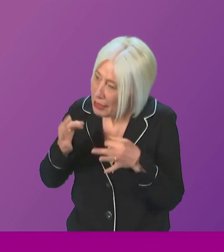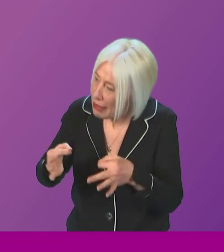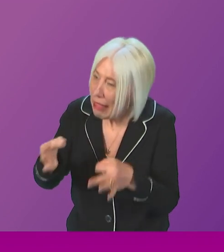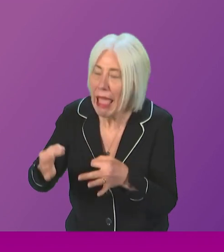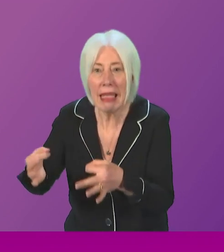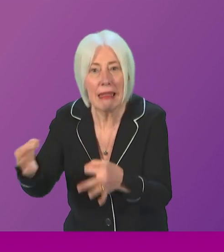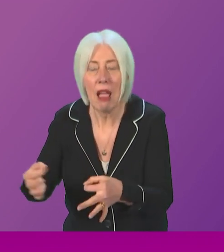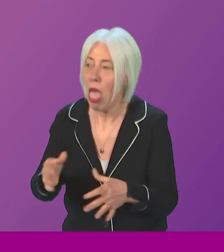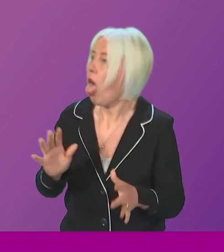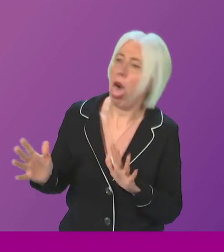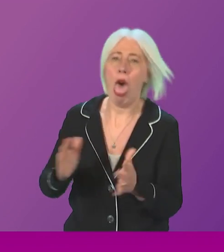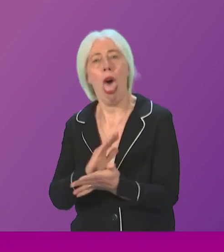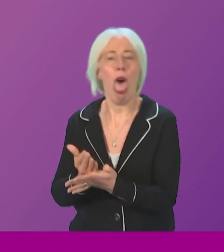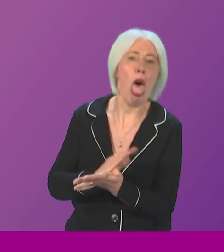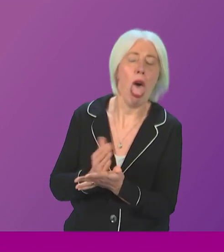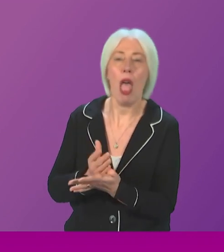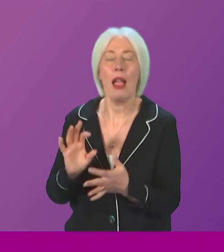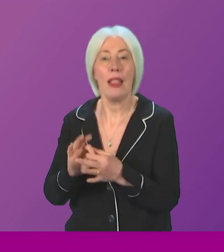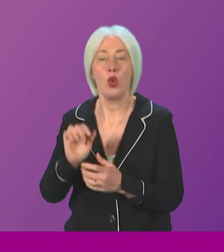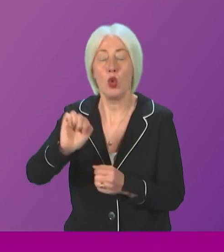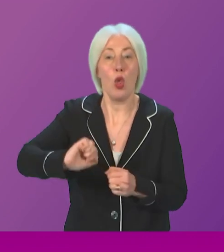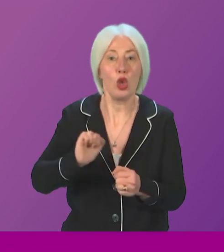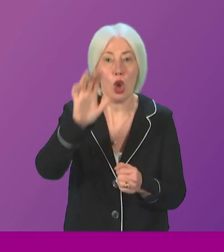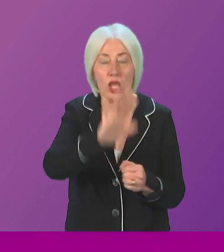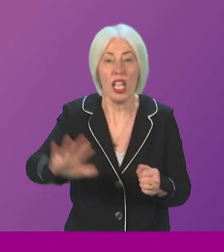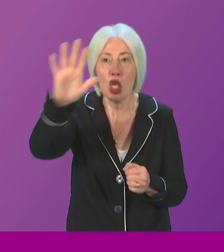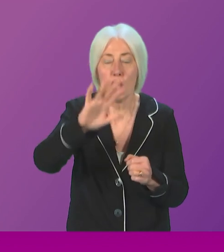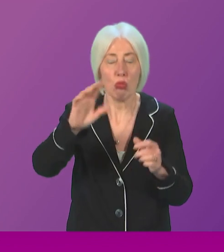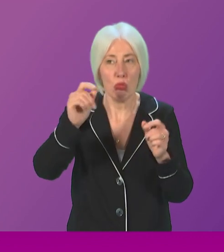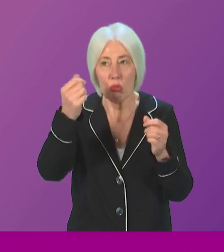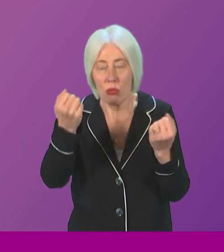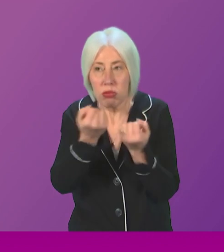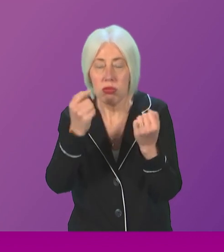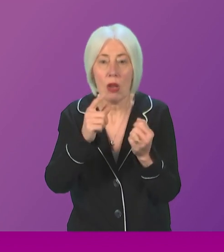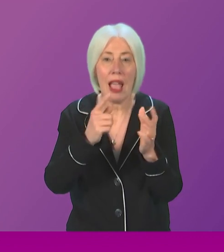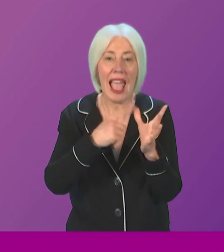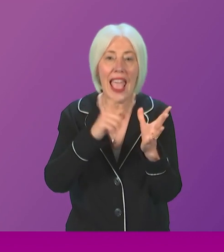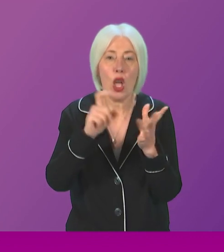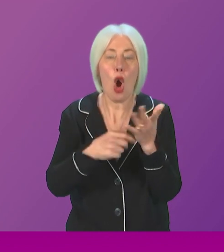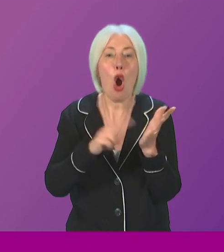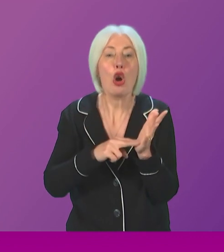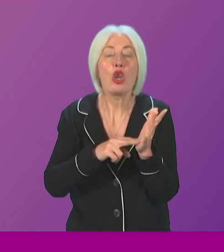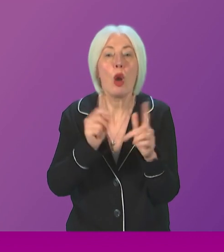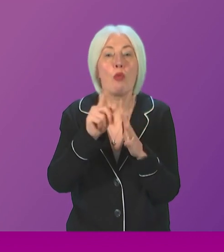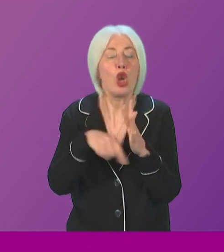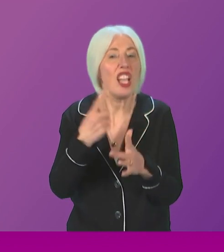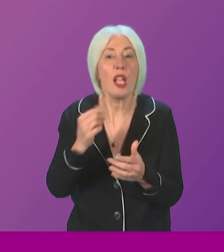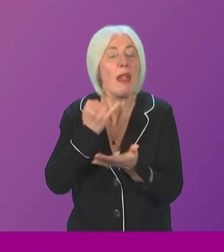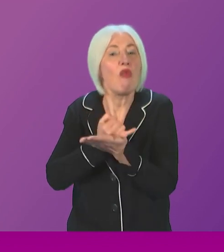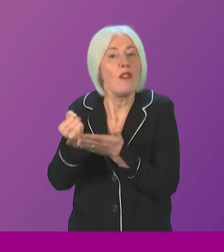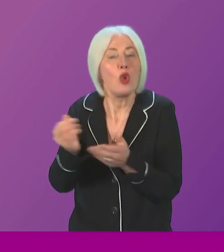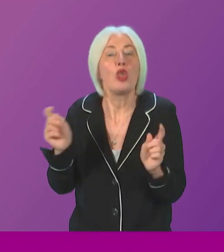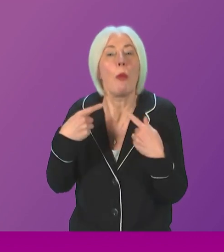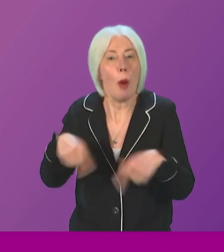continued to dither when it comes to the Scottish Cluster and the ACON project, which they have refused, refused to give permission to